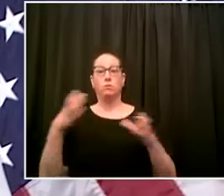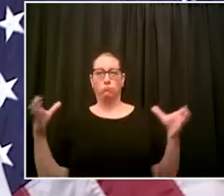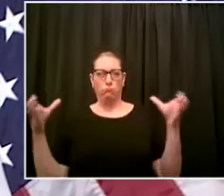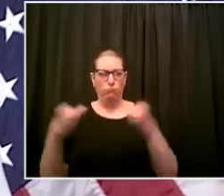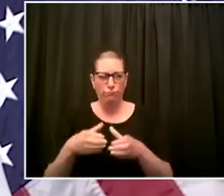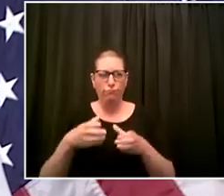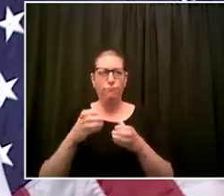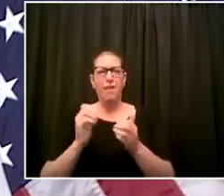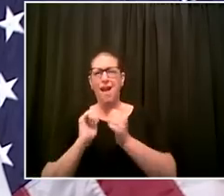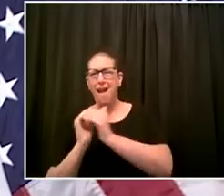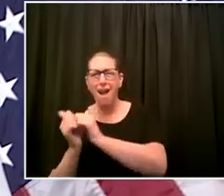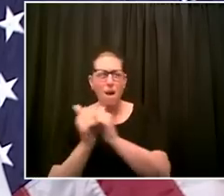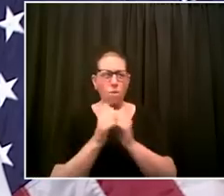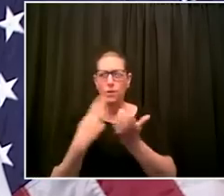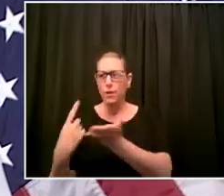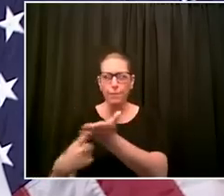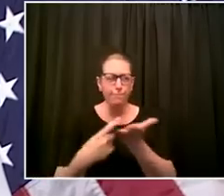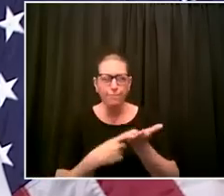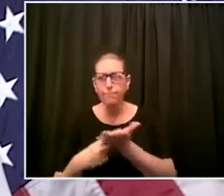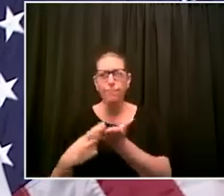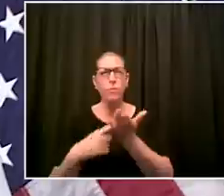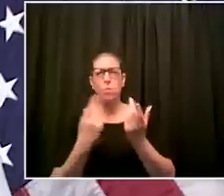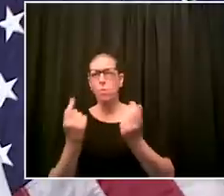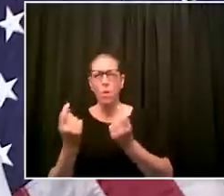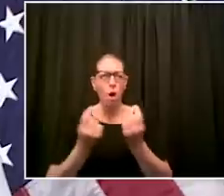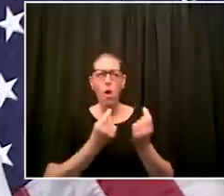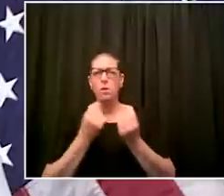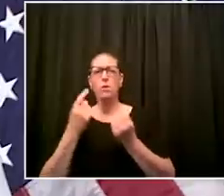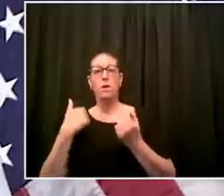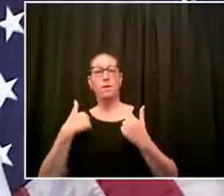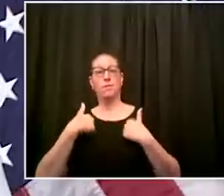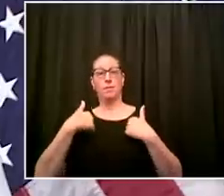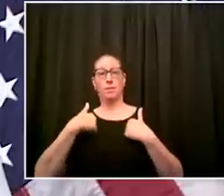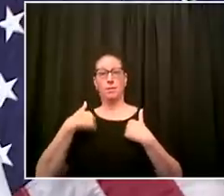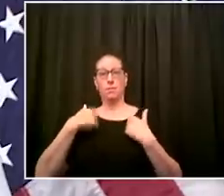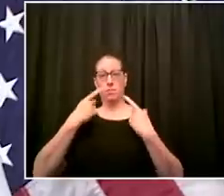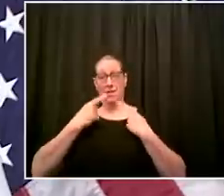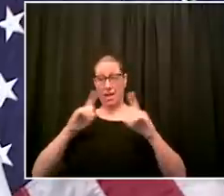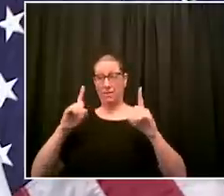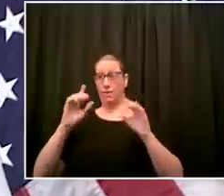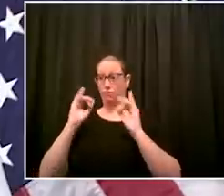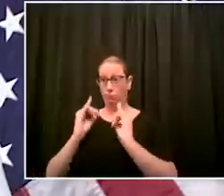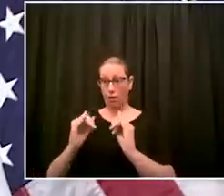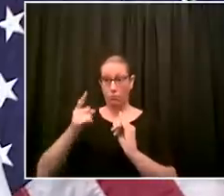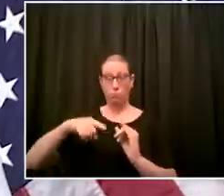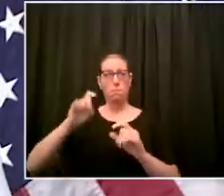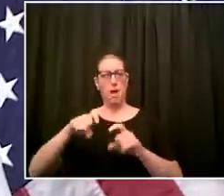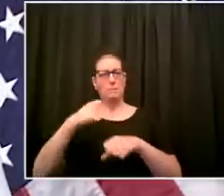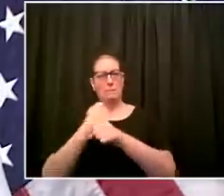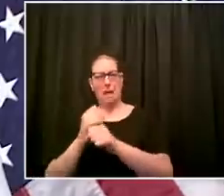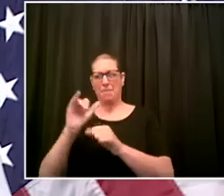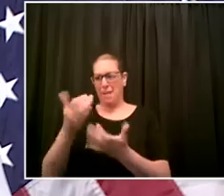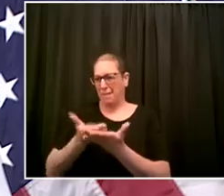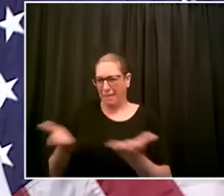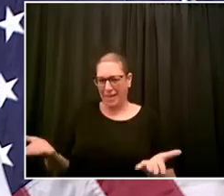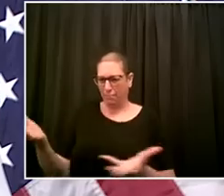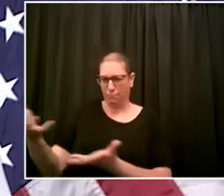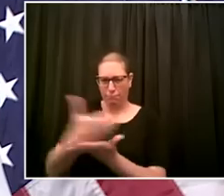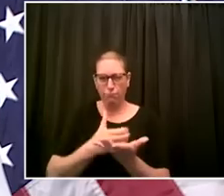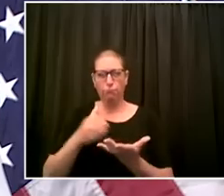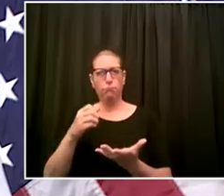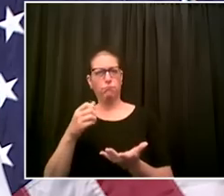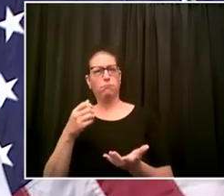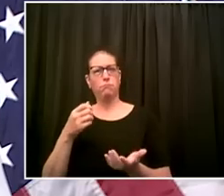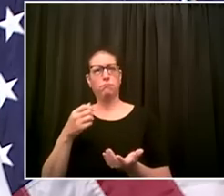find a way to make them right here in new york city and to the credit of everyone edc they took up that mission immediately no